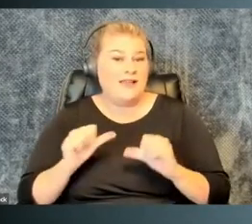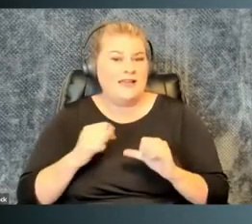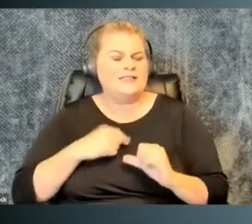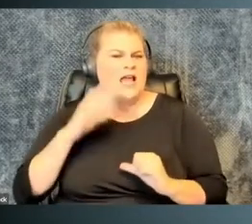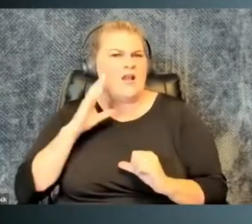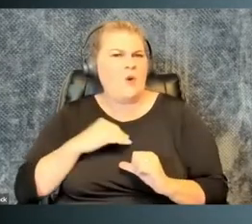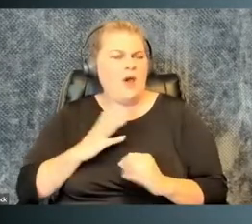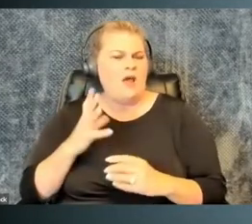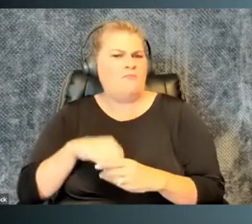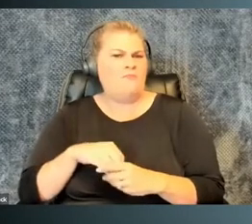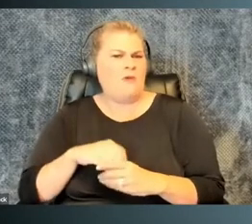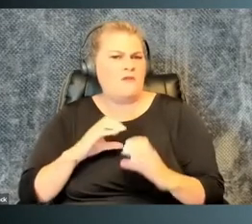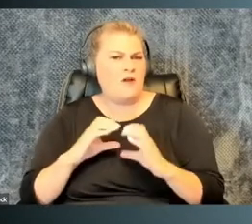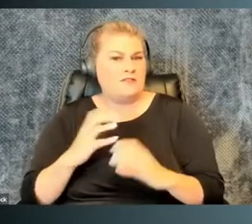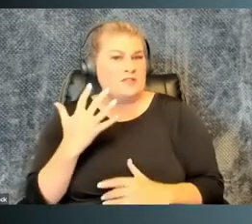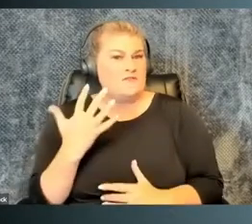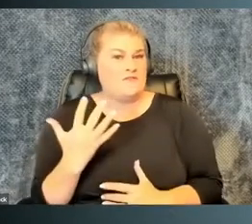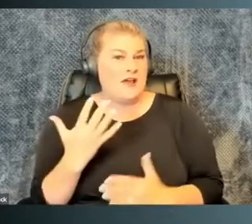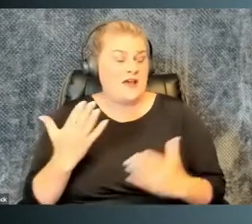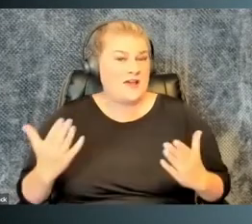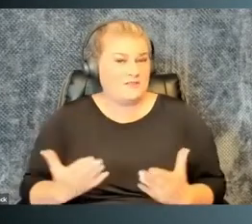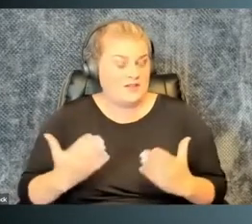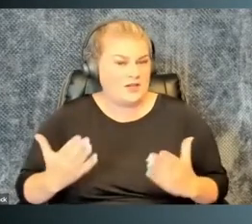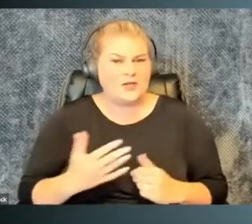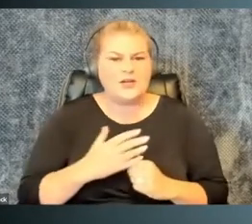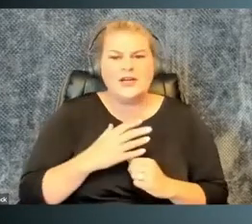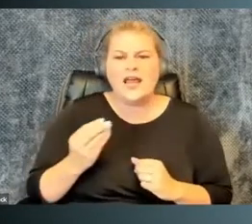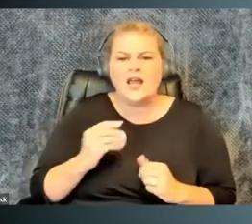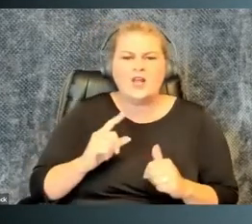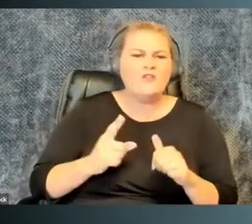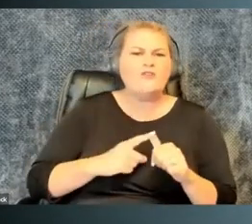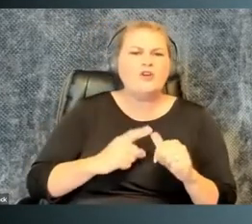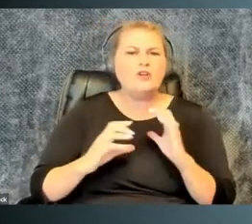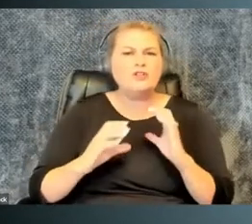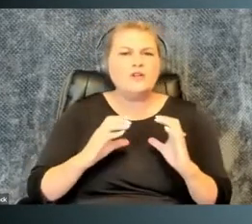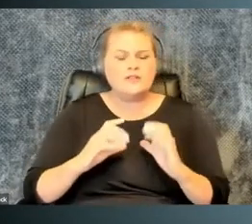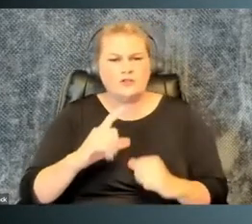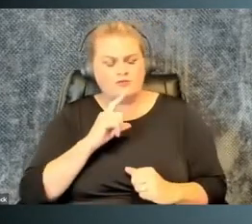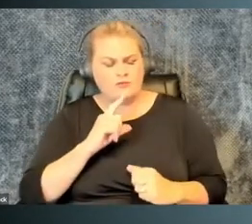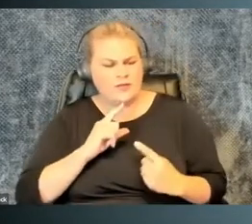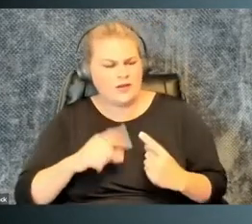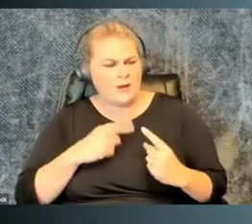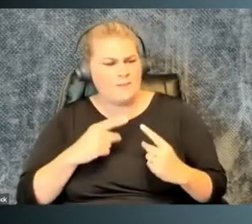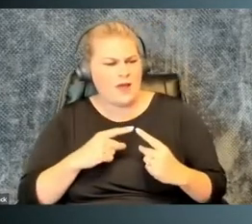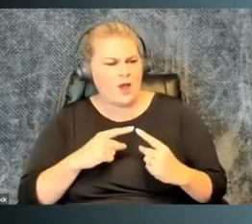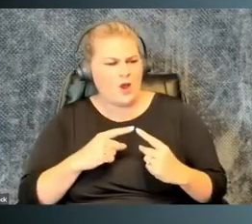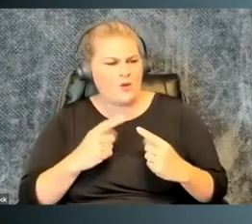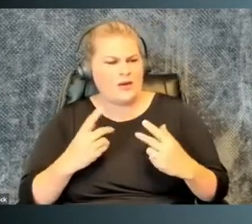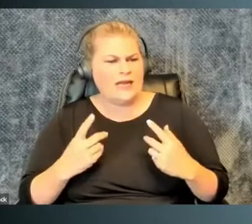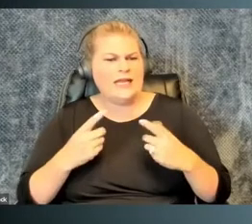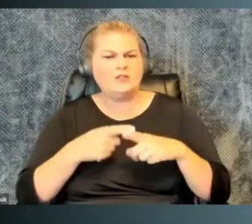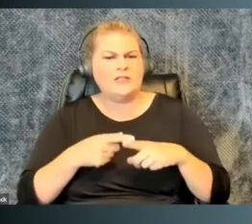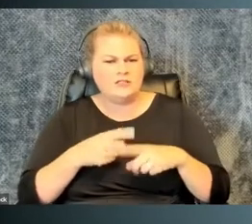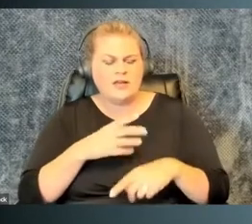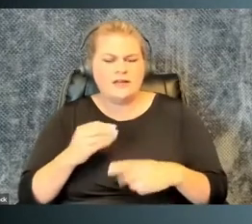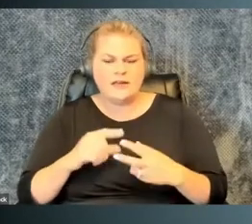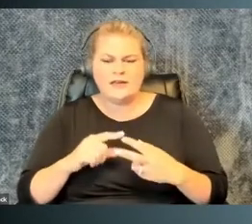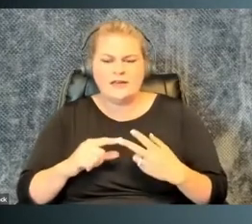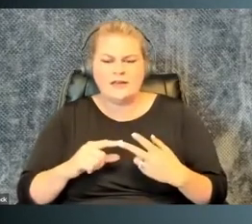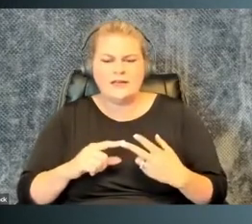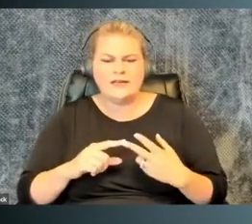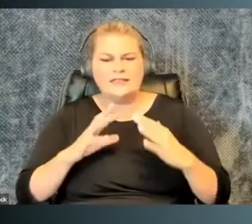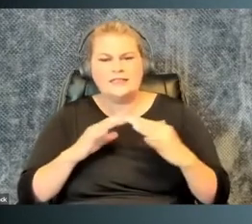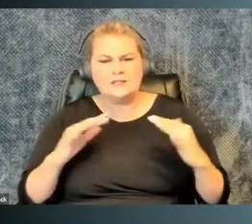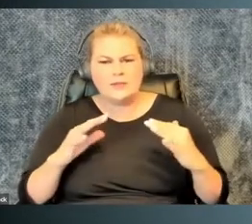computational science. I know I'm part of conversation five here. And the first conversation was really about